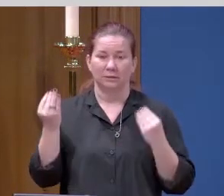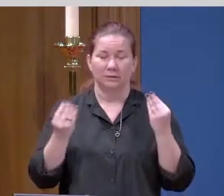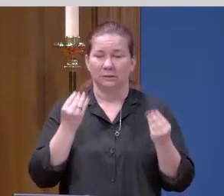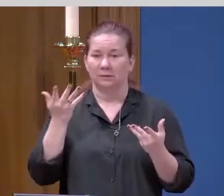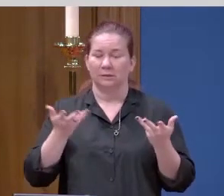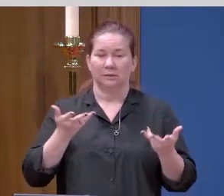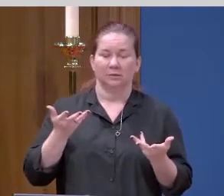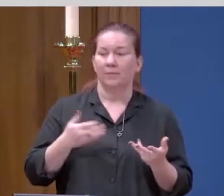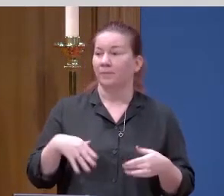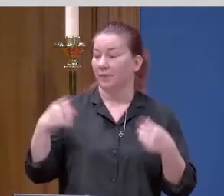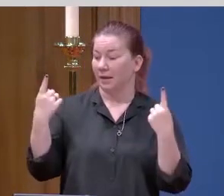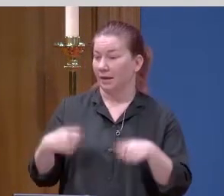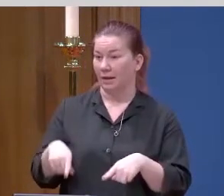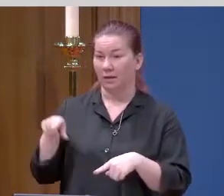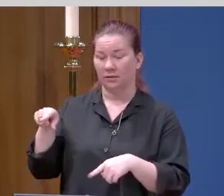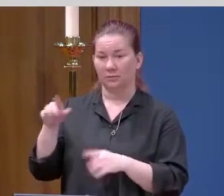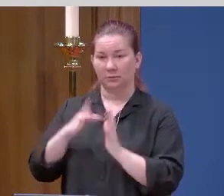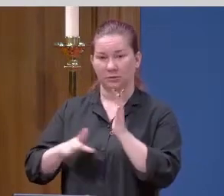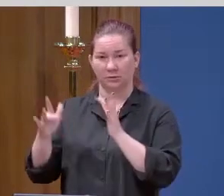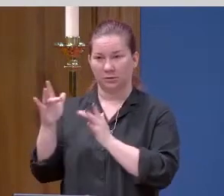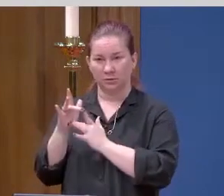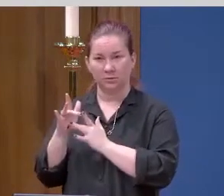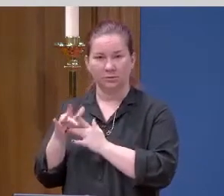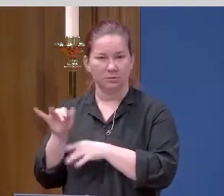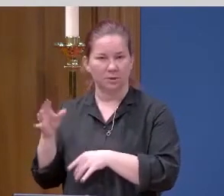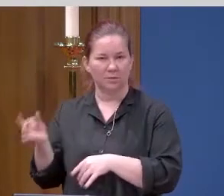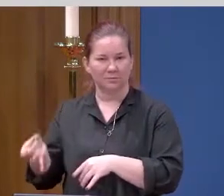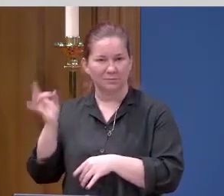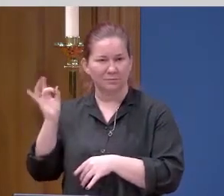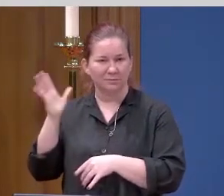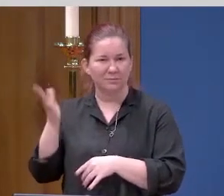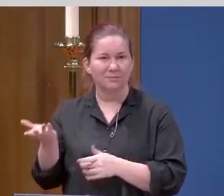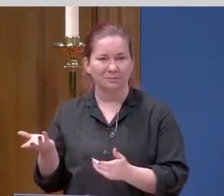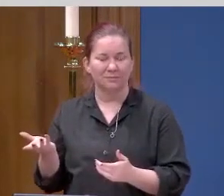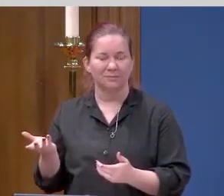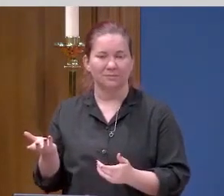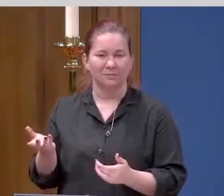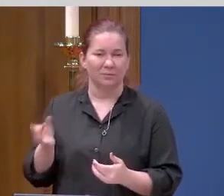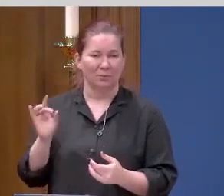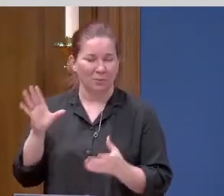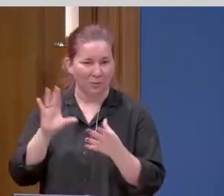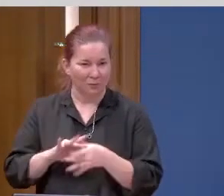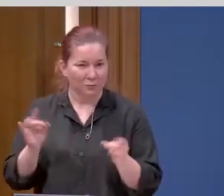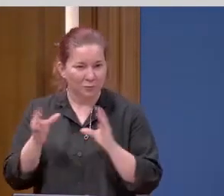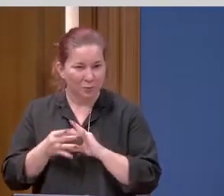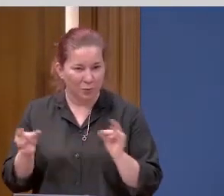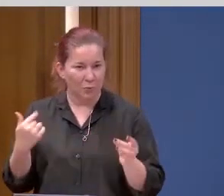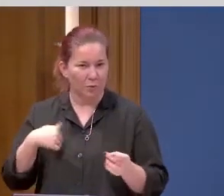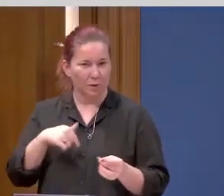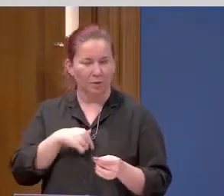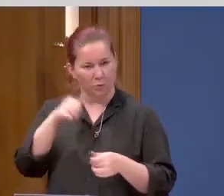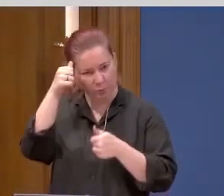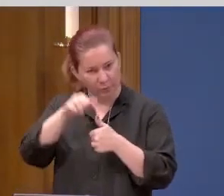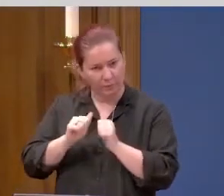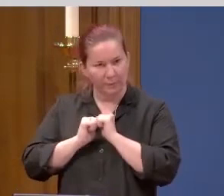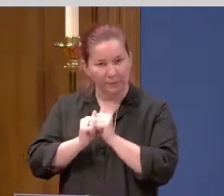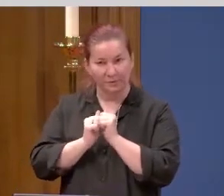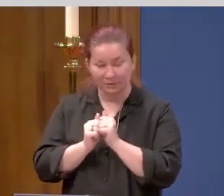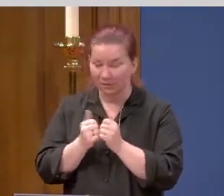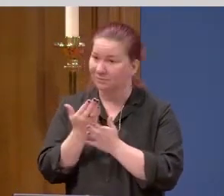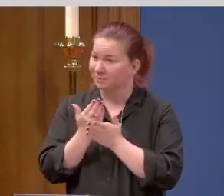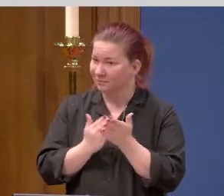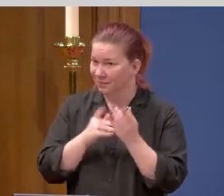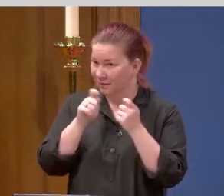What happened to Jesus was terrible. It's an awful story, which we remember together in some